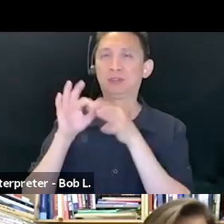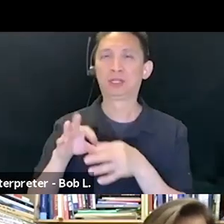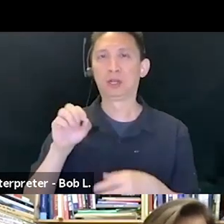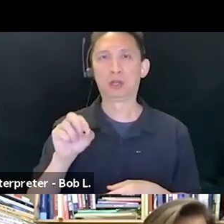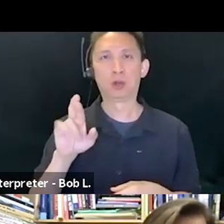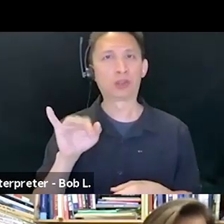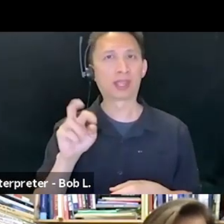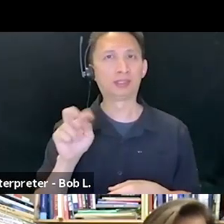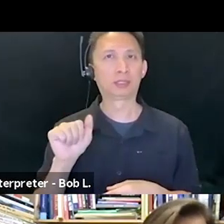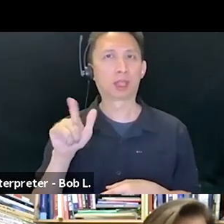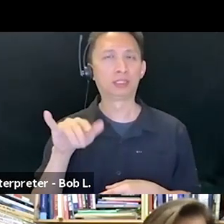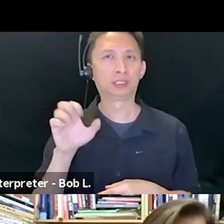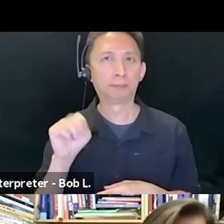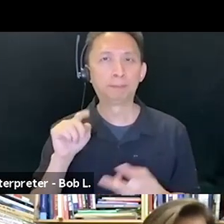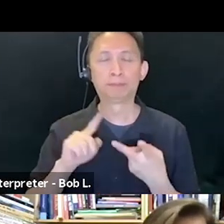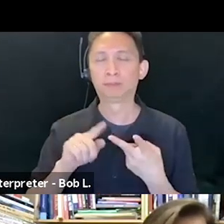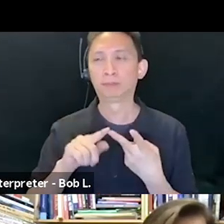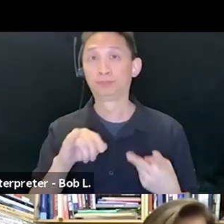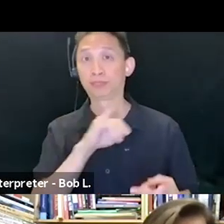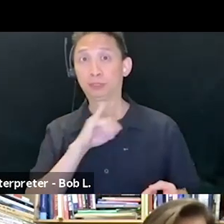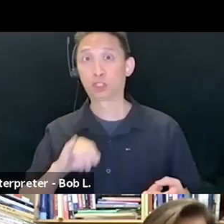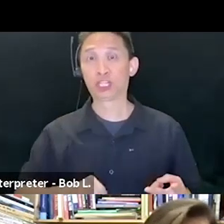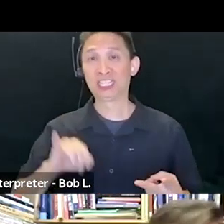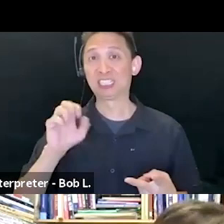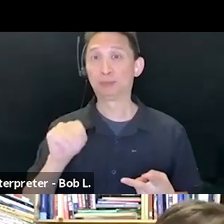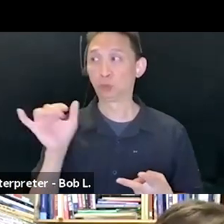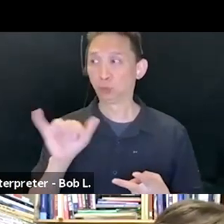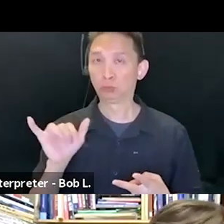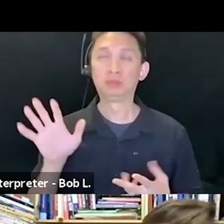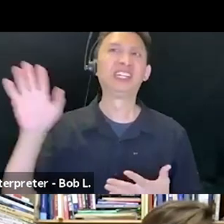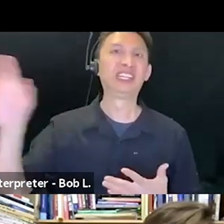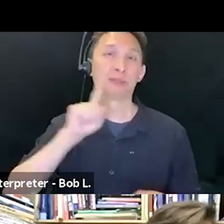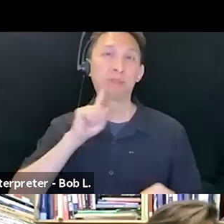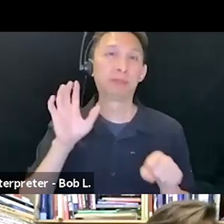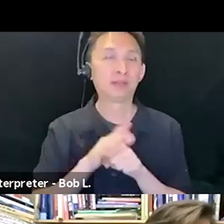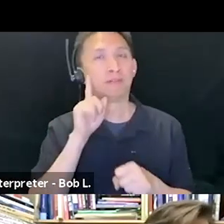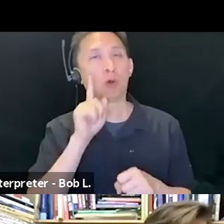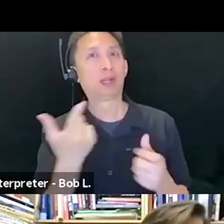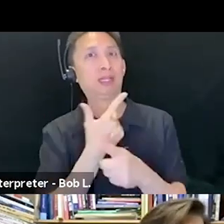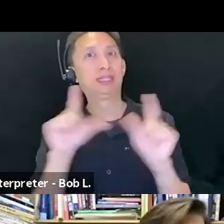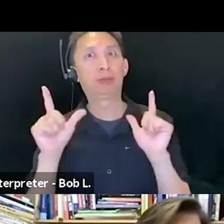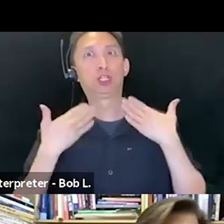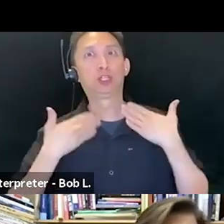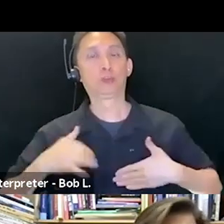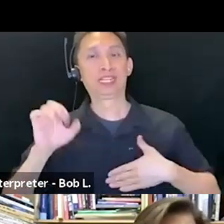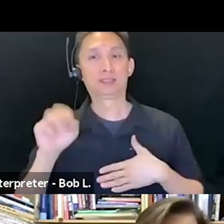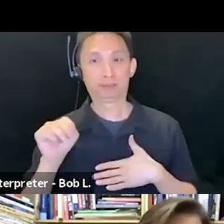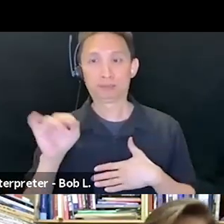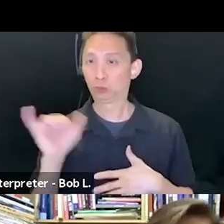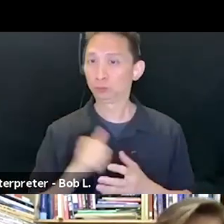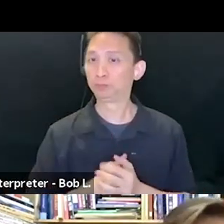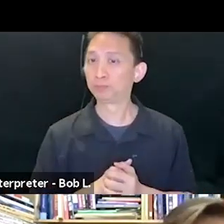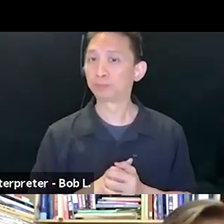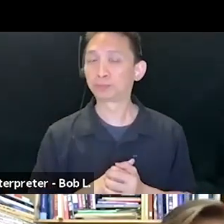imperialism, or indeed his commitments to liberal humanism and the limits of that framework. And yet we do